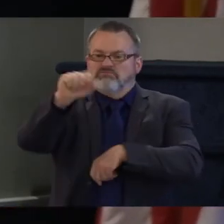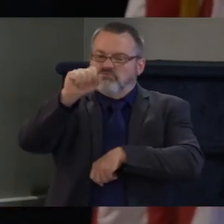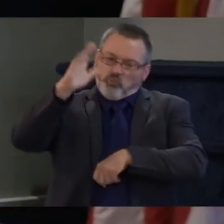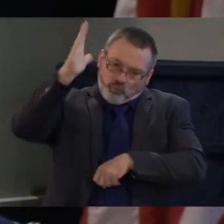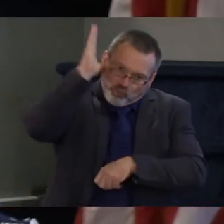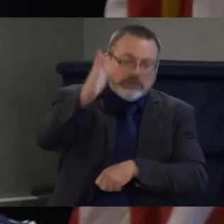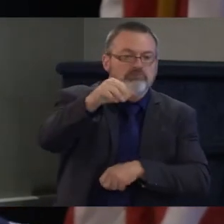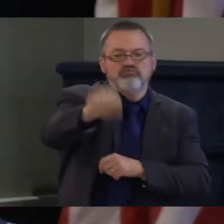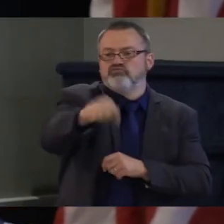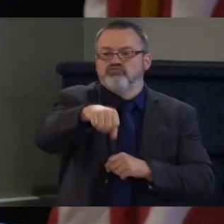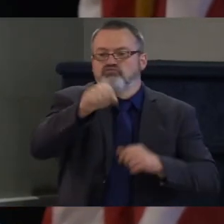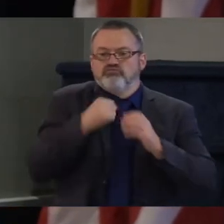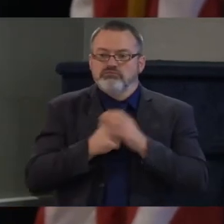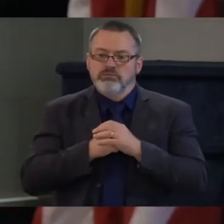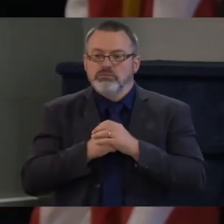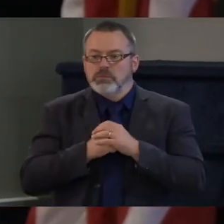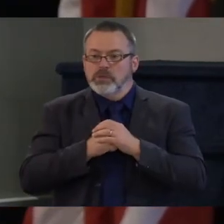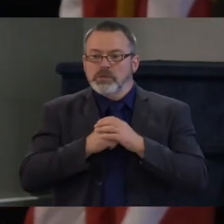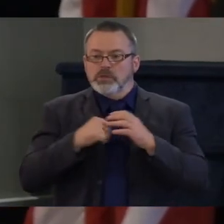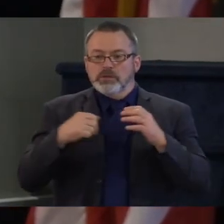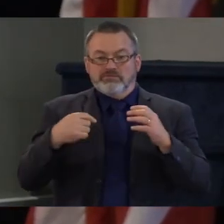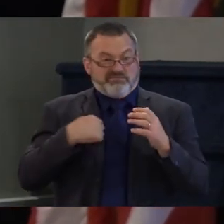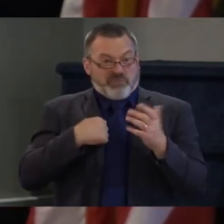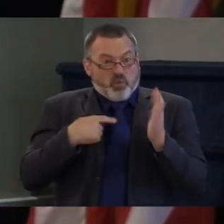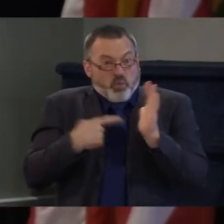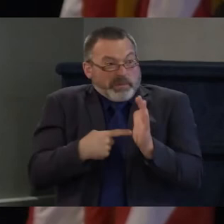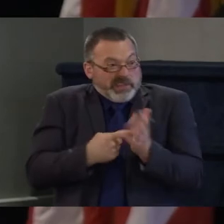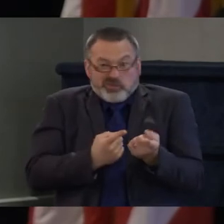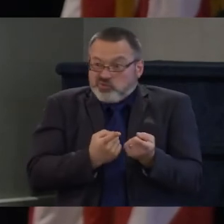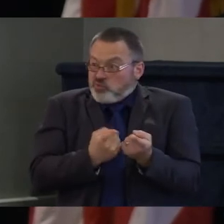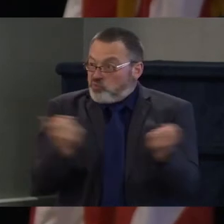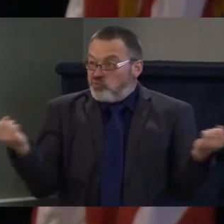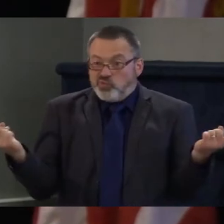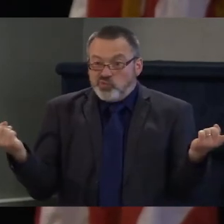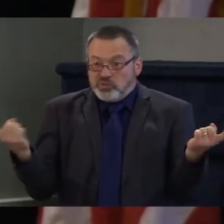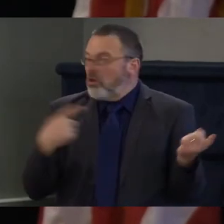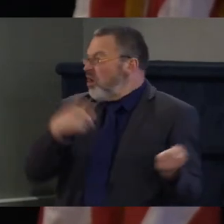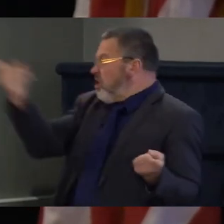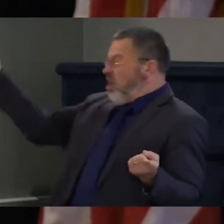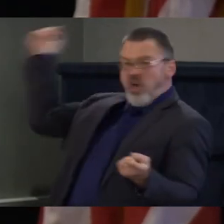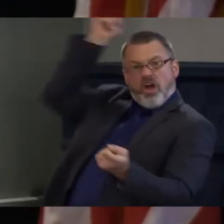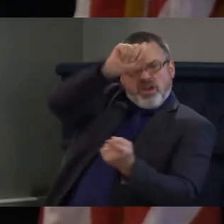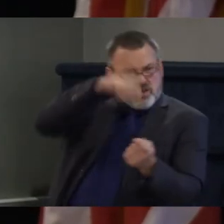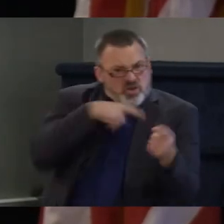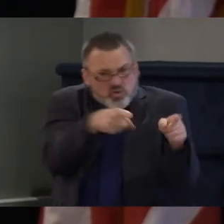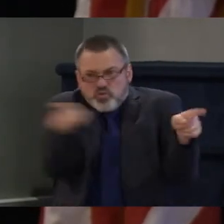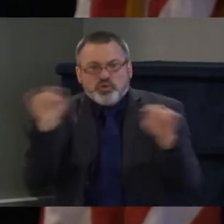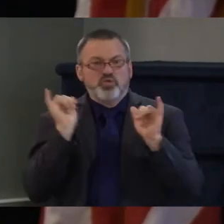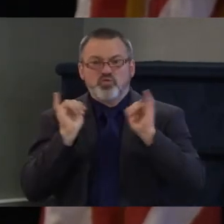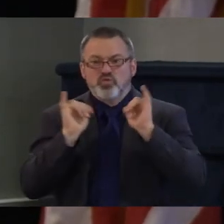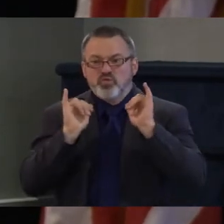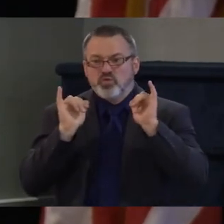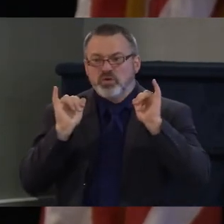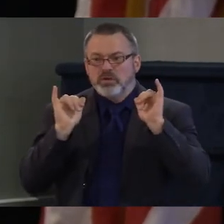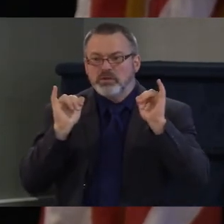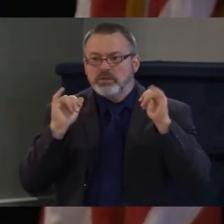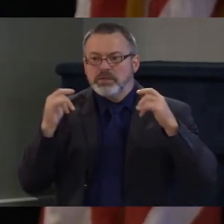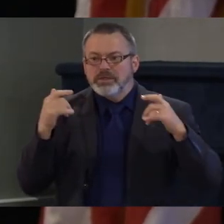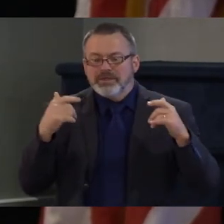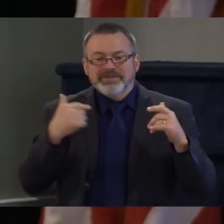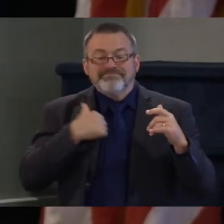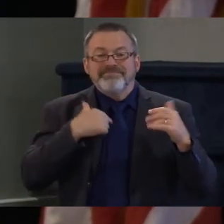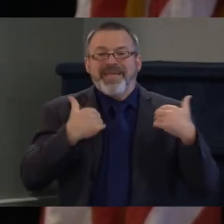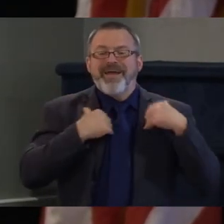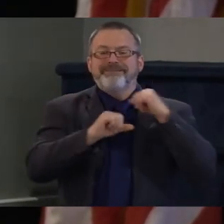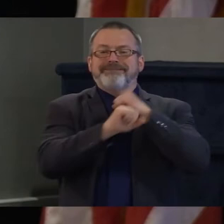that that that i represent and i've been able to demonstrate that with my podcast called generally irritable